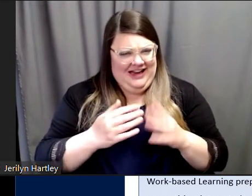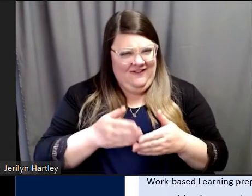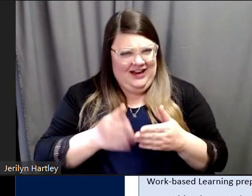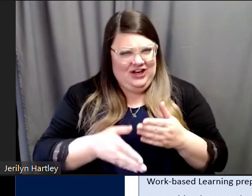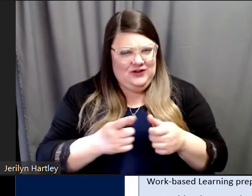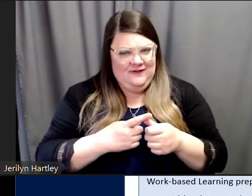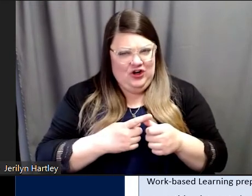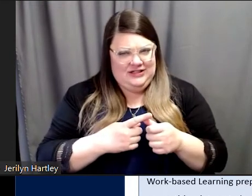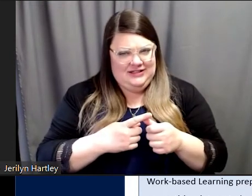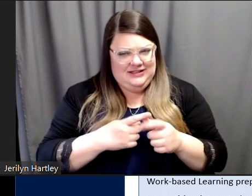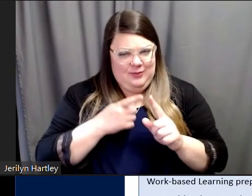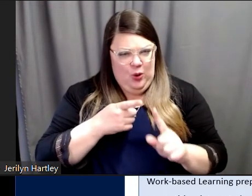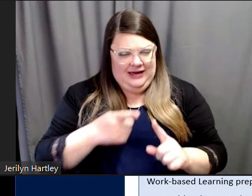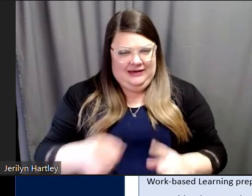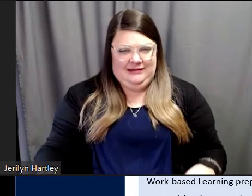first bullet point?